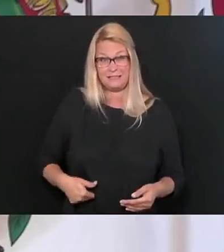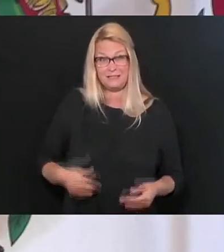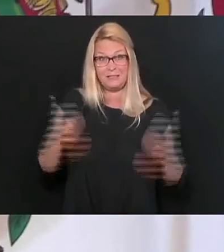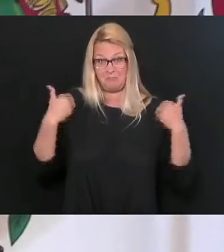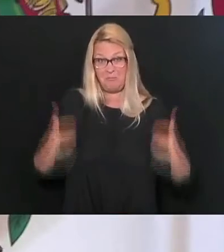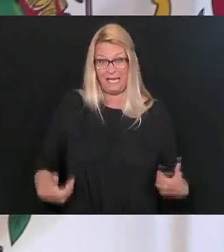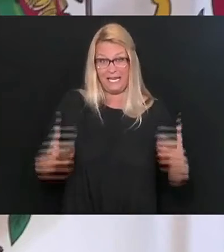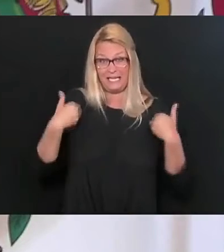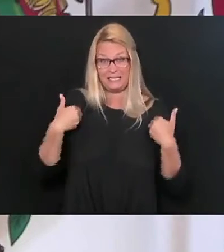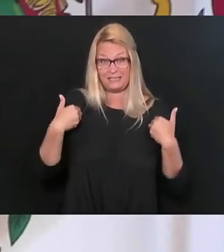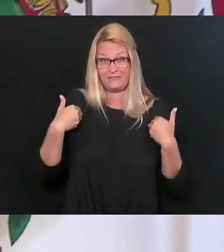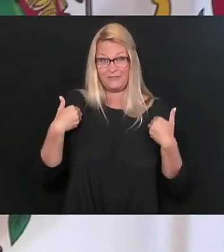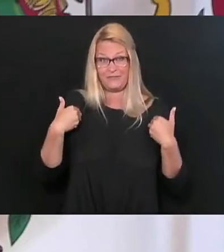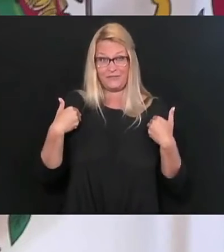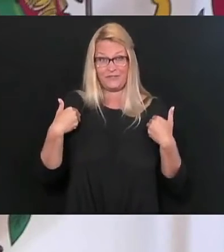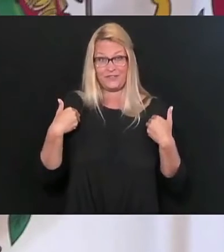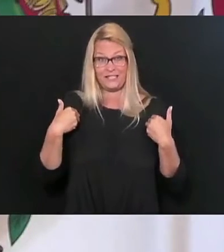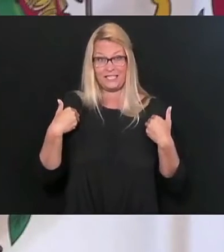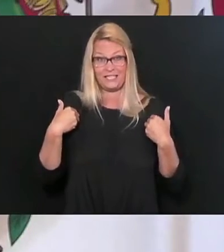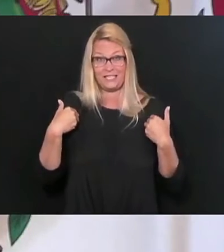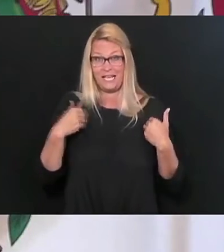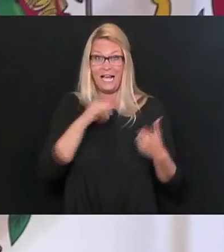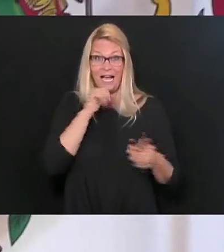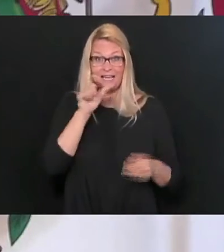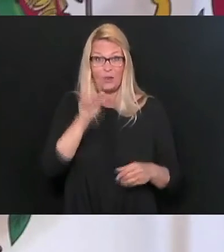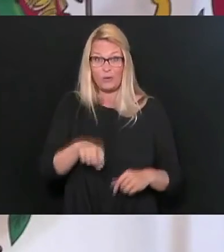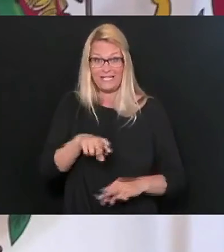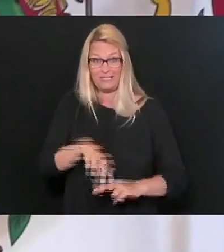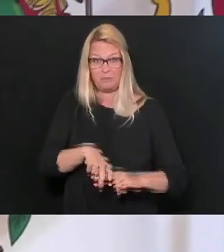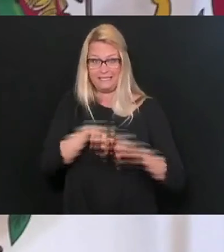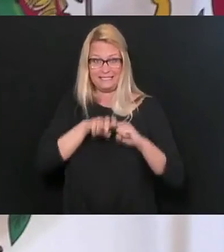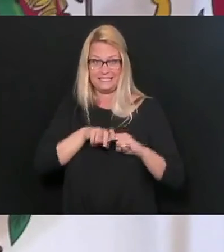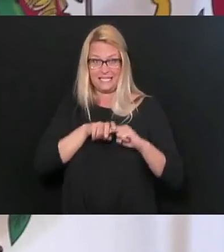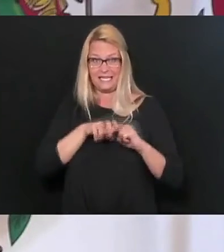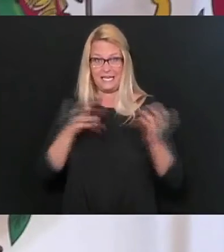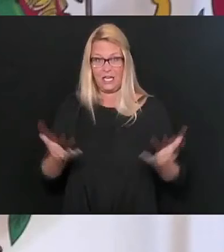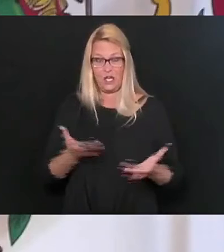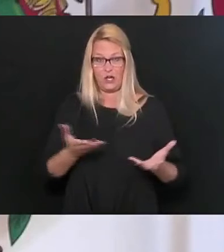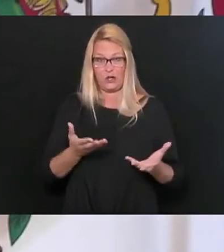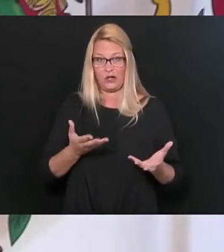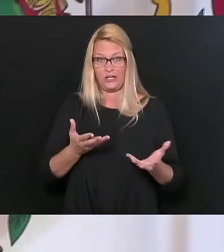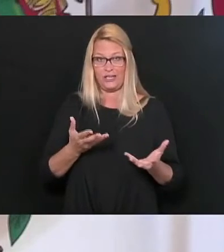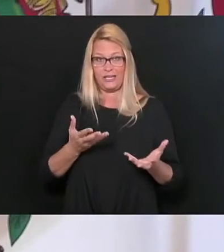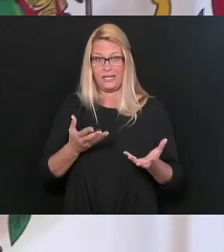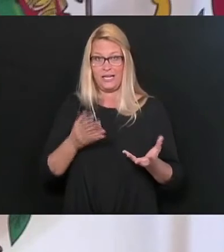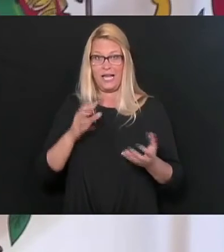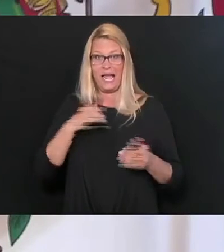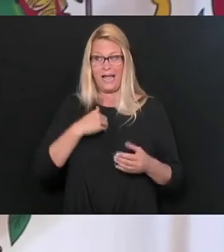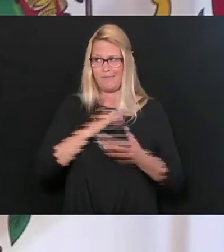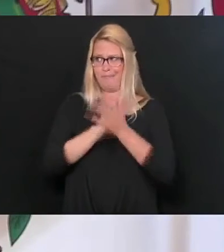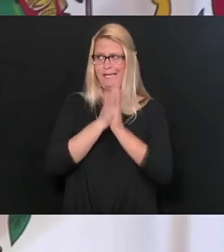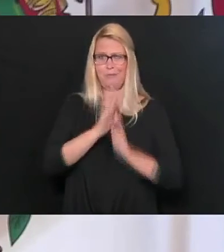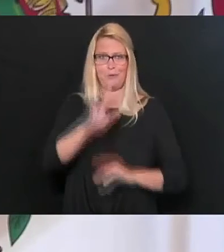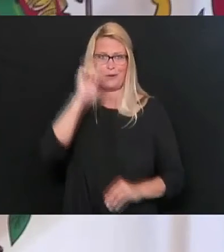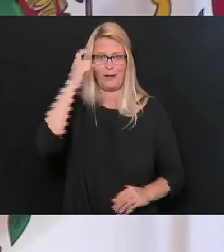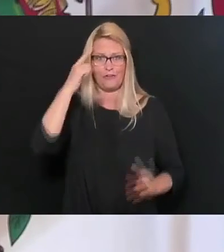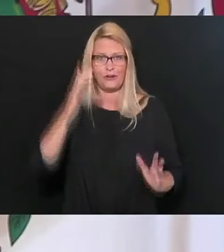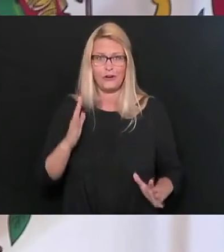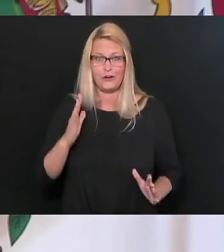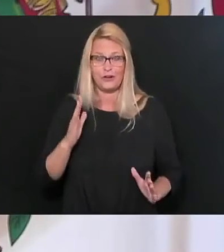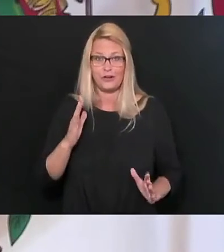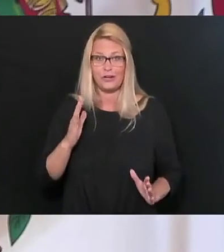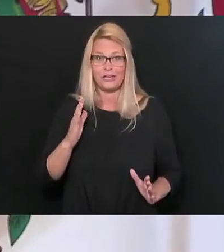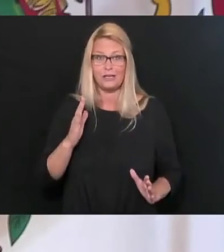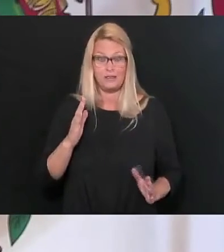justice didn't, doesn't need to be sitting here and Jim justice didn't need to, you know, step up and be your governor. But honestly,